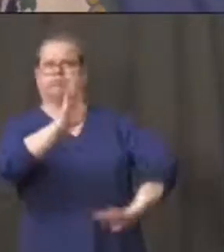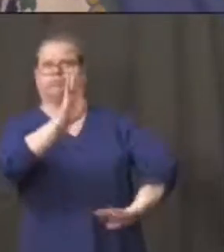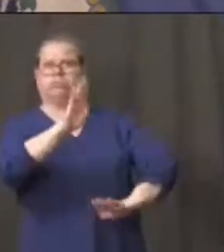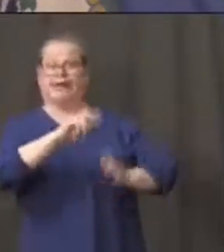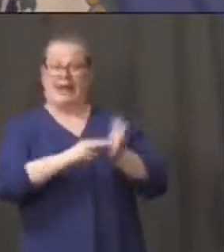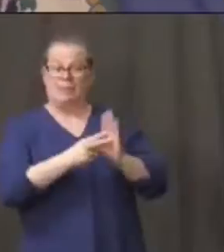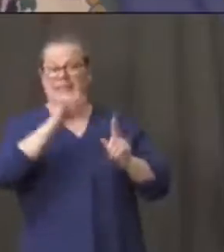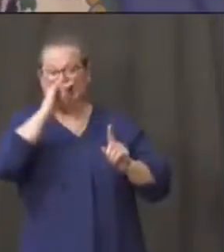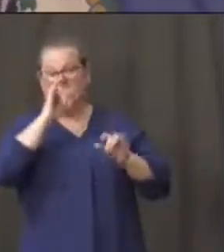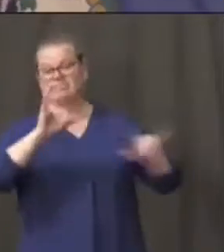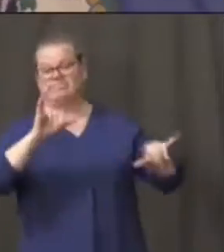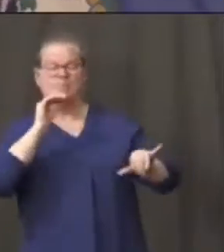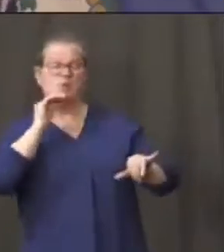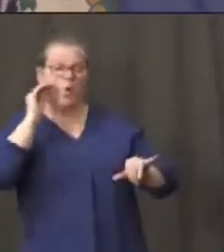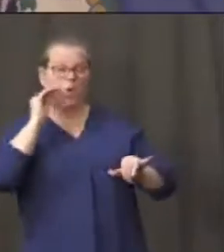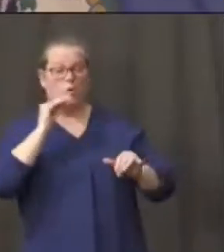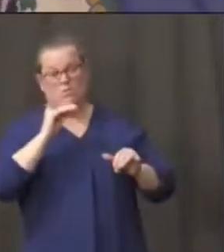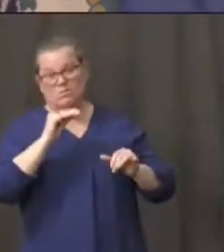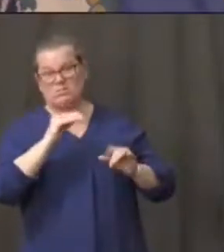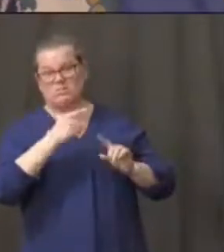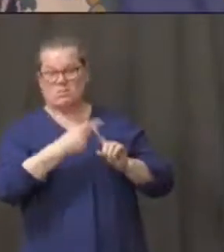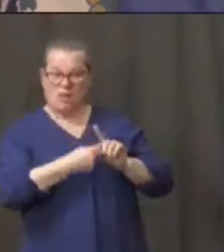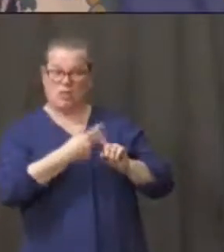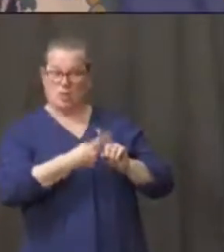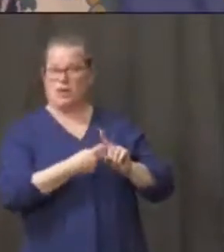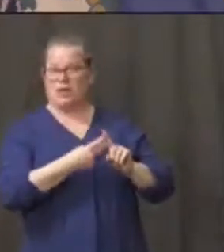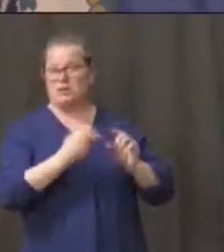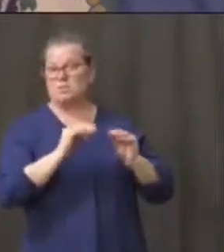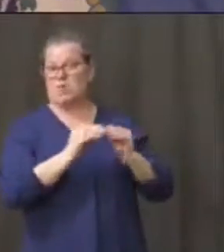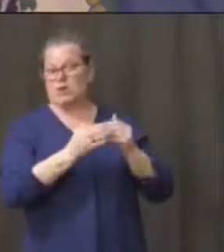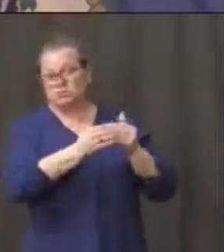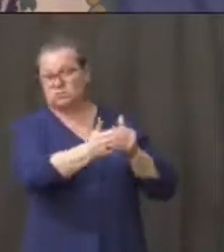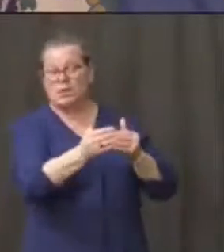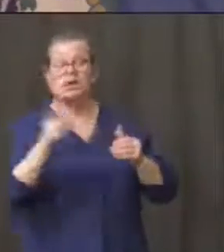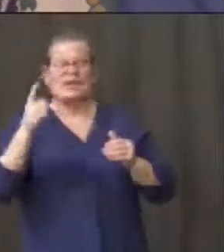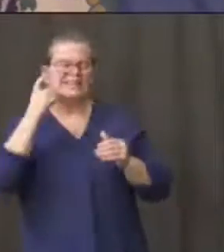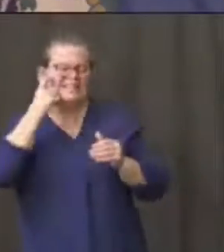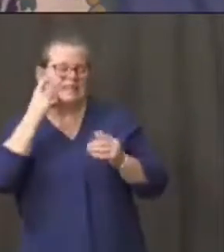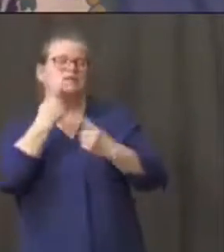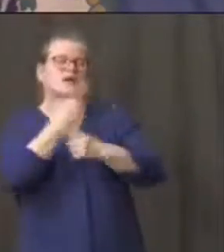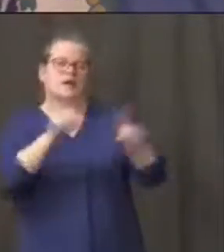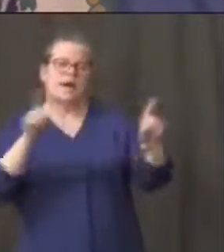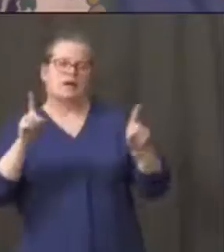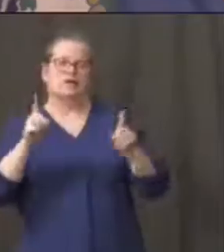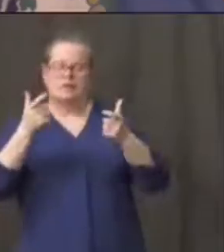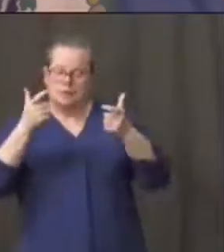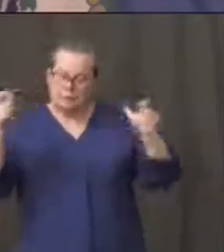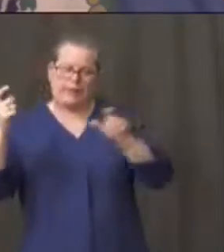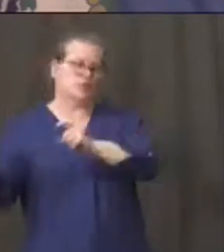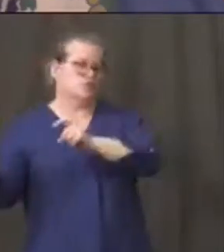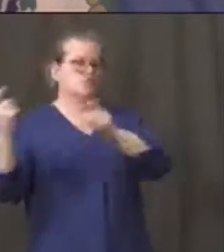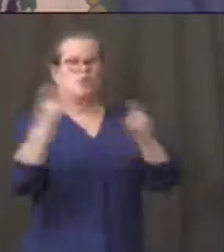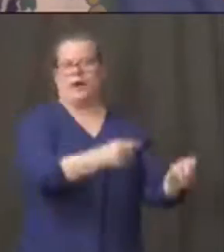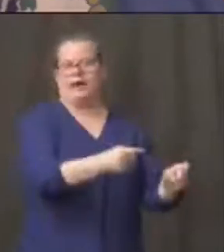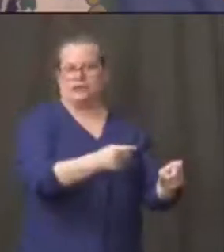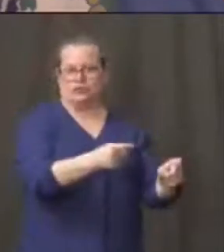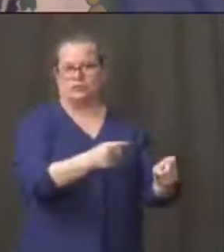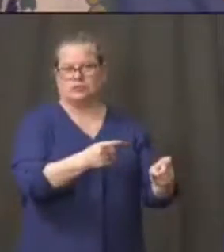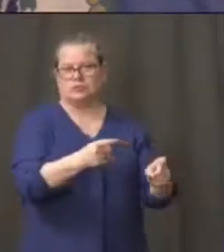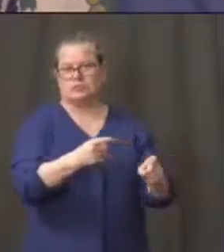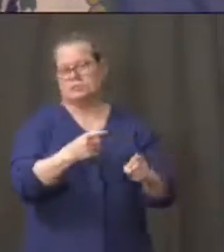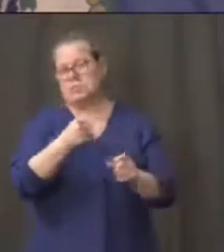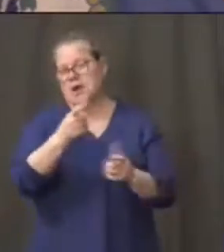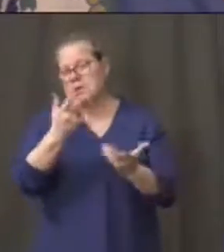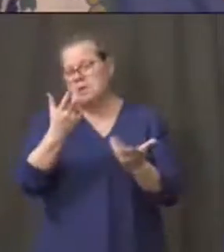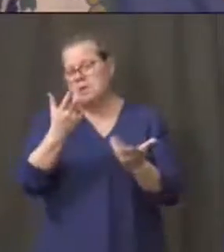home and uh they just announced a great um donation of about 1600 to every